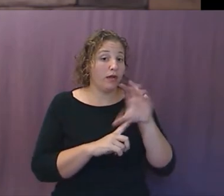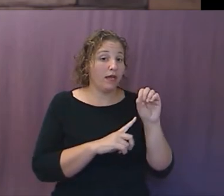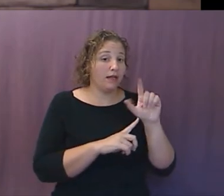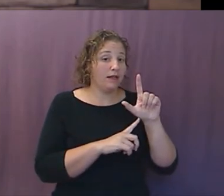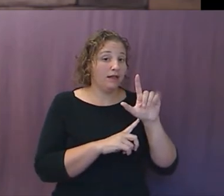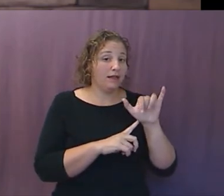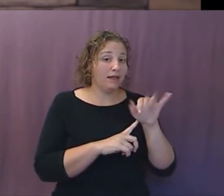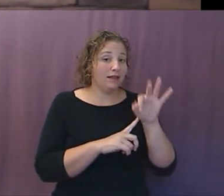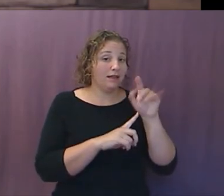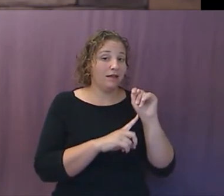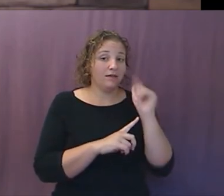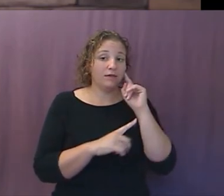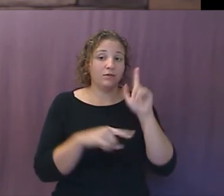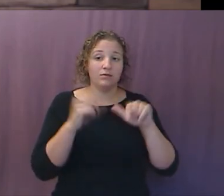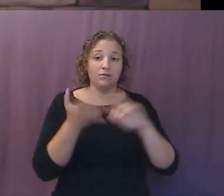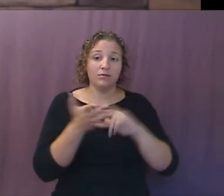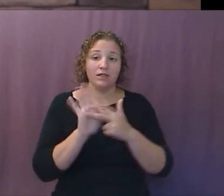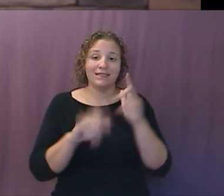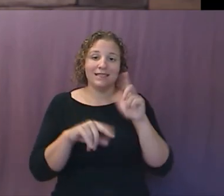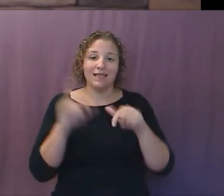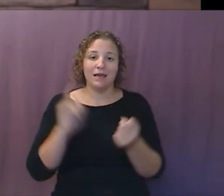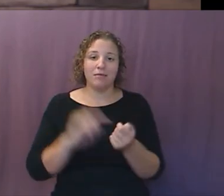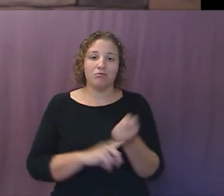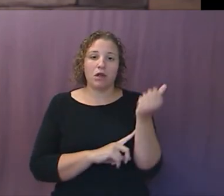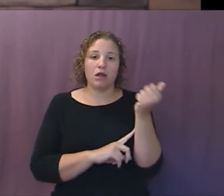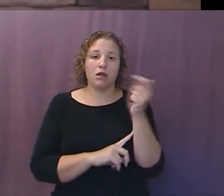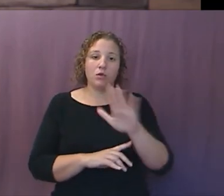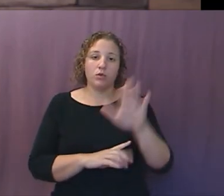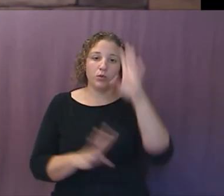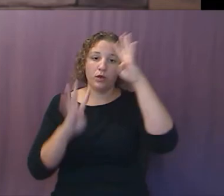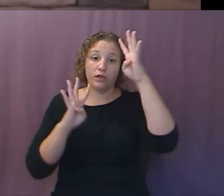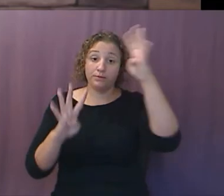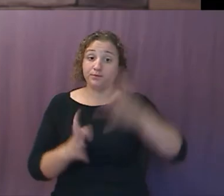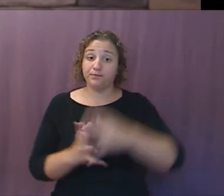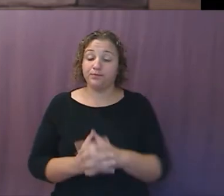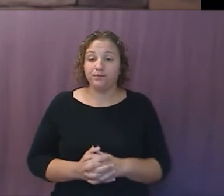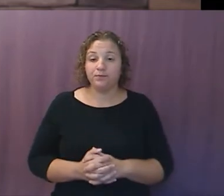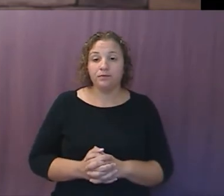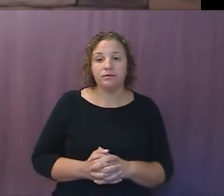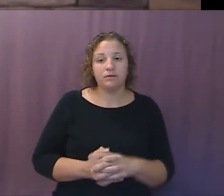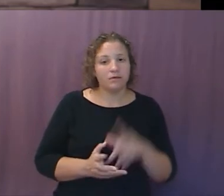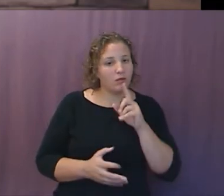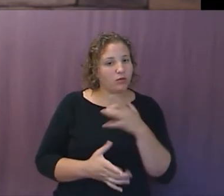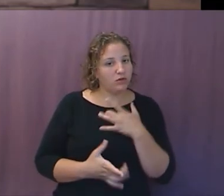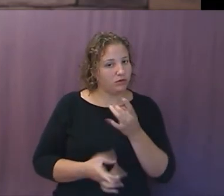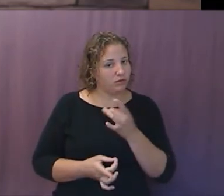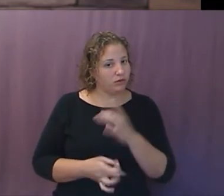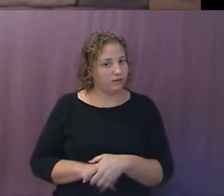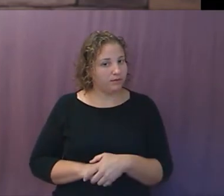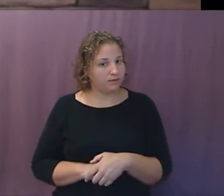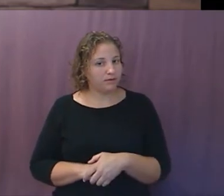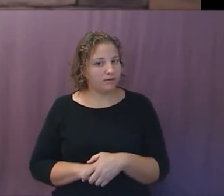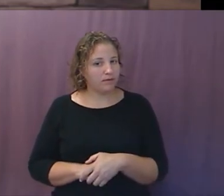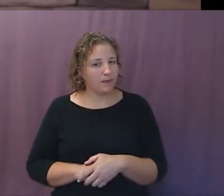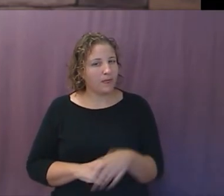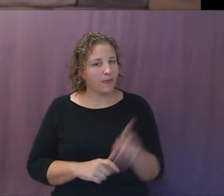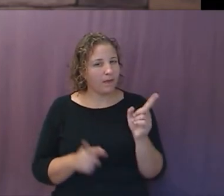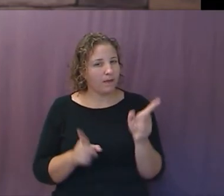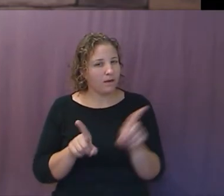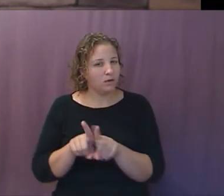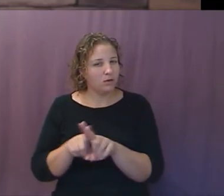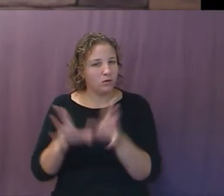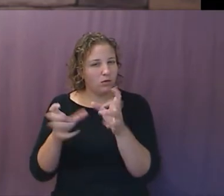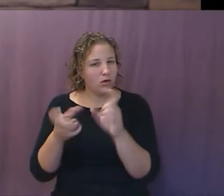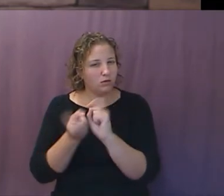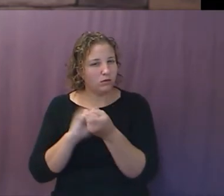from deep-sixing your invention. Here's where it gets interesting. And by the way, you might consider changing the